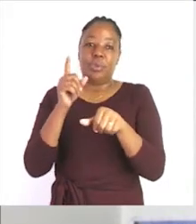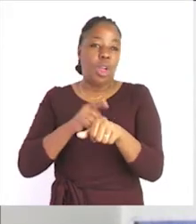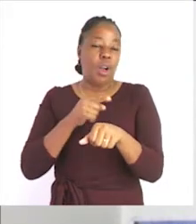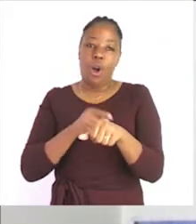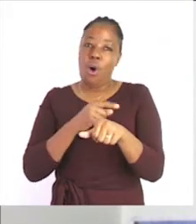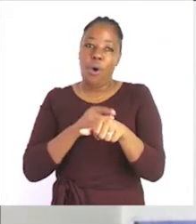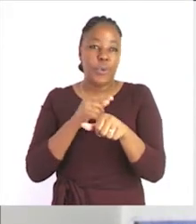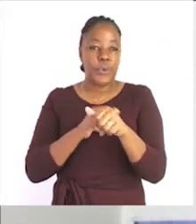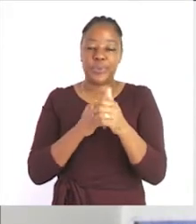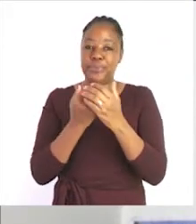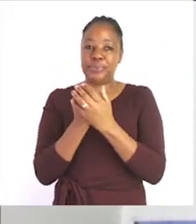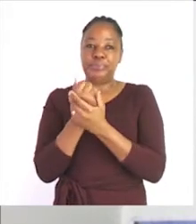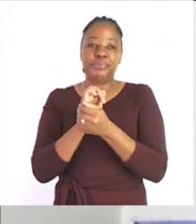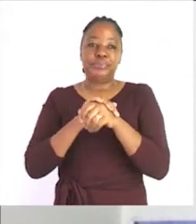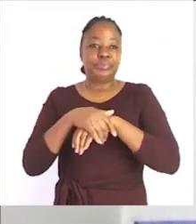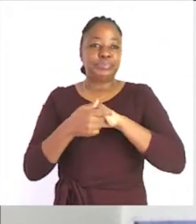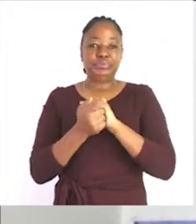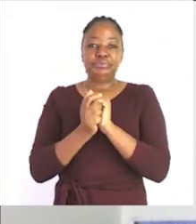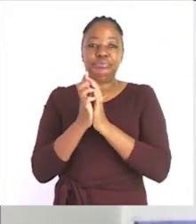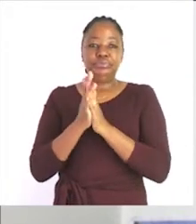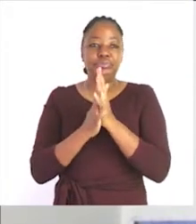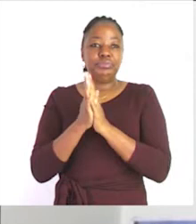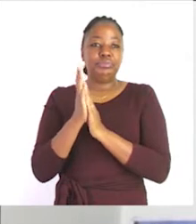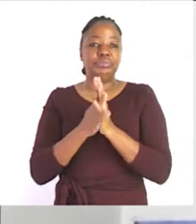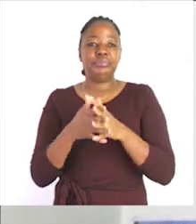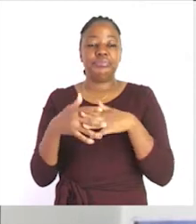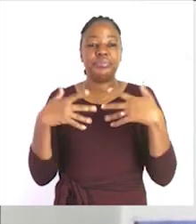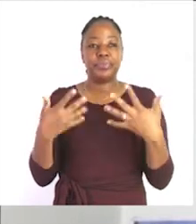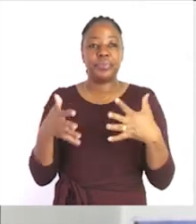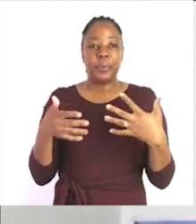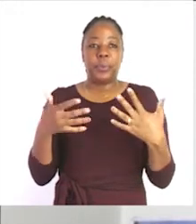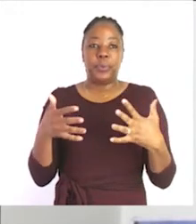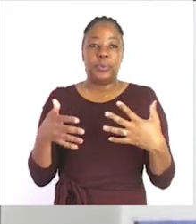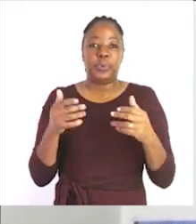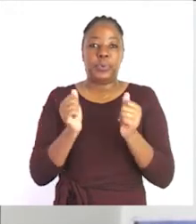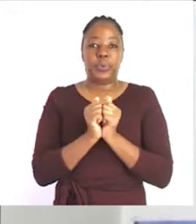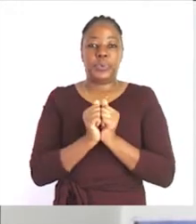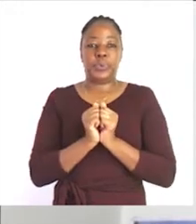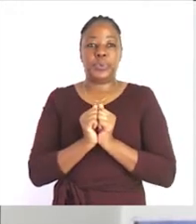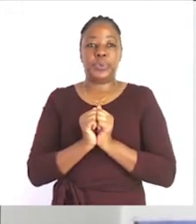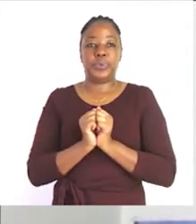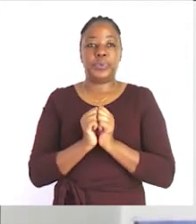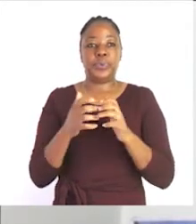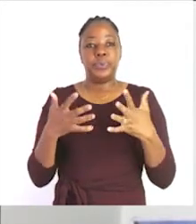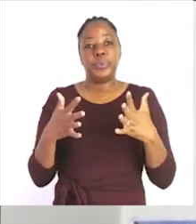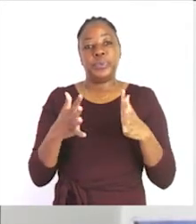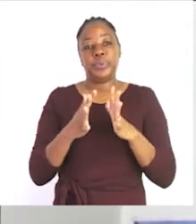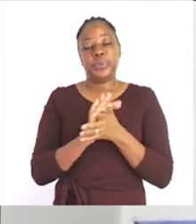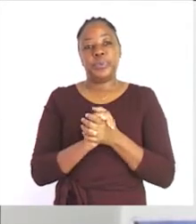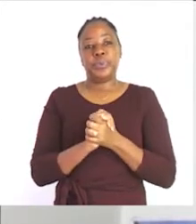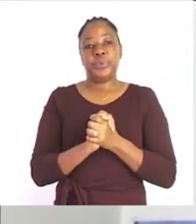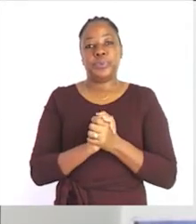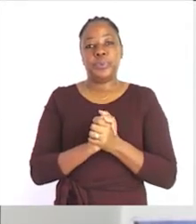everyone is sanitizing and make sure that your hands are dry once you're done sanitizing